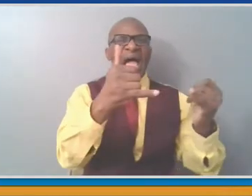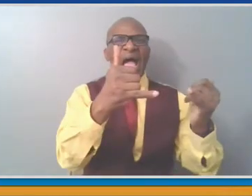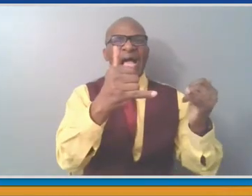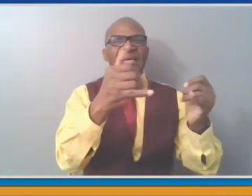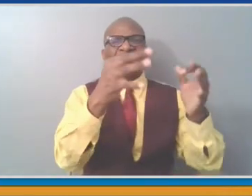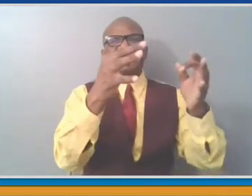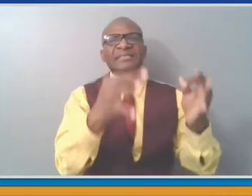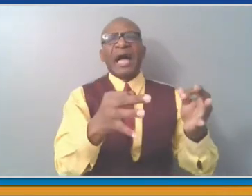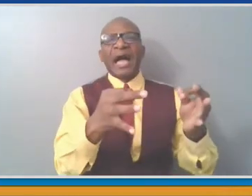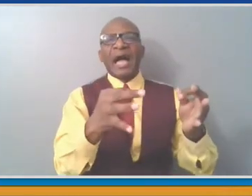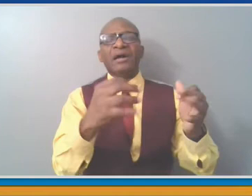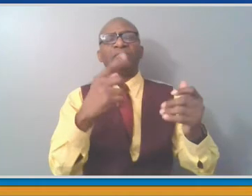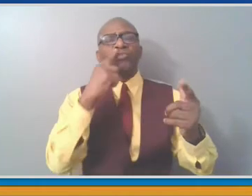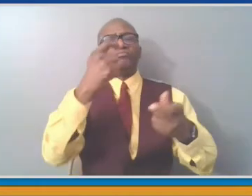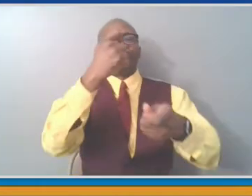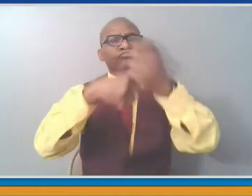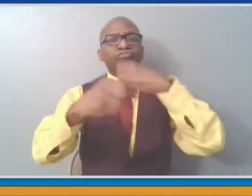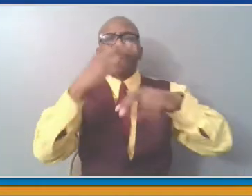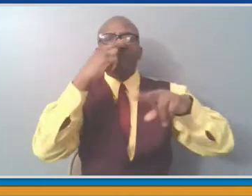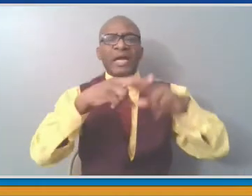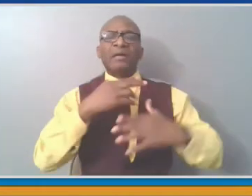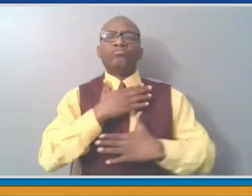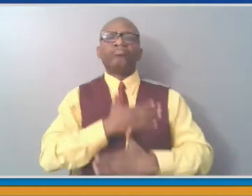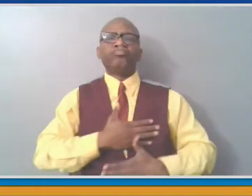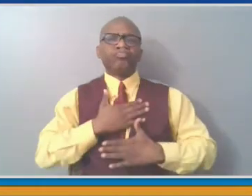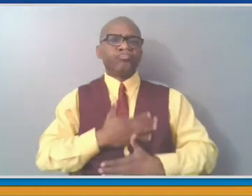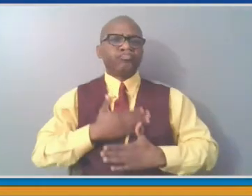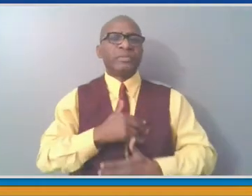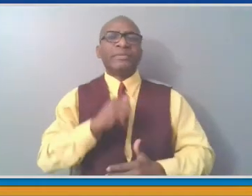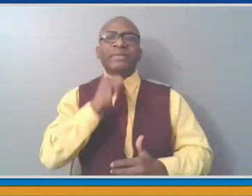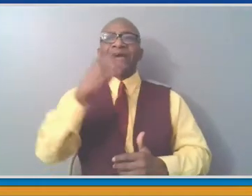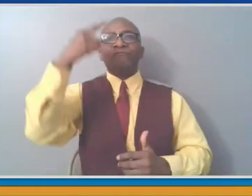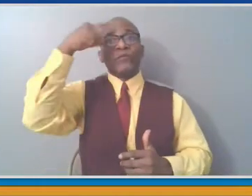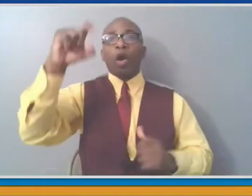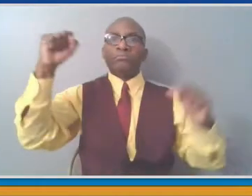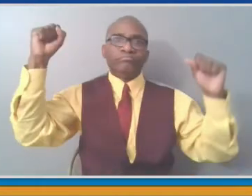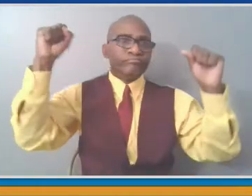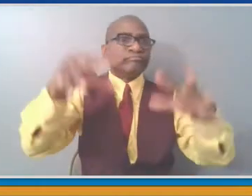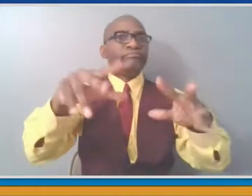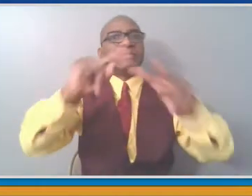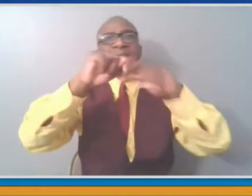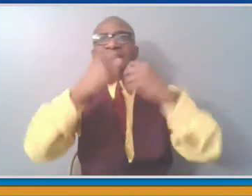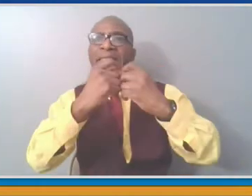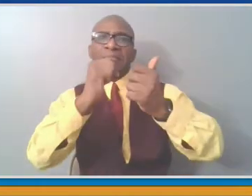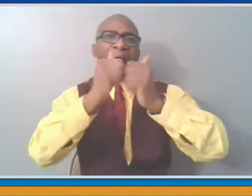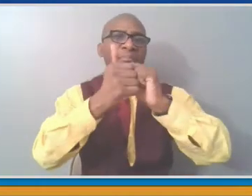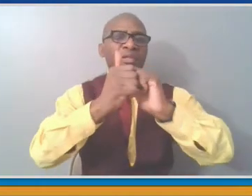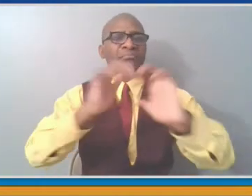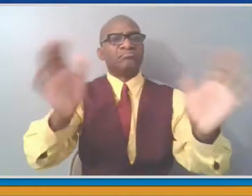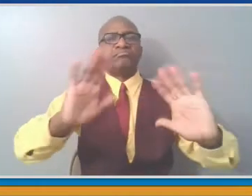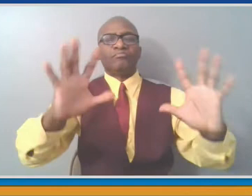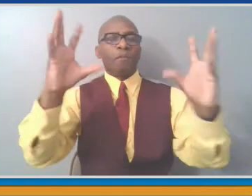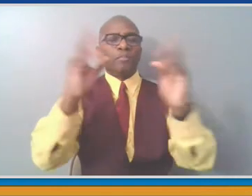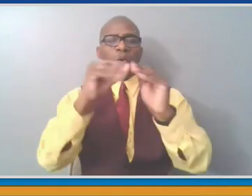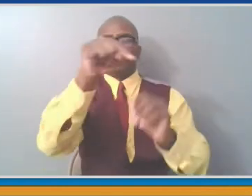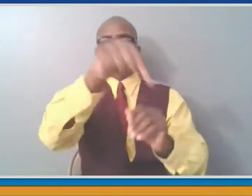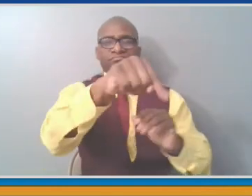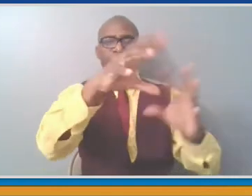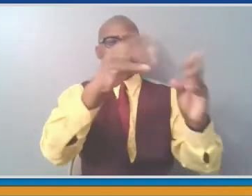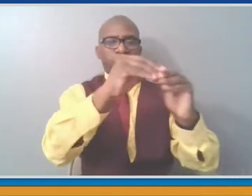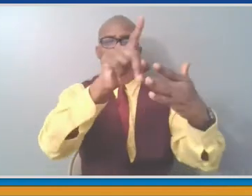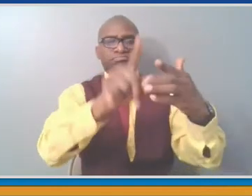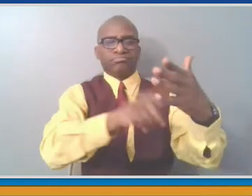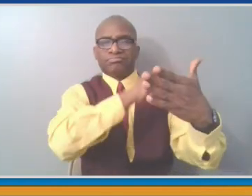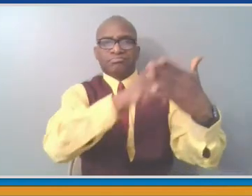pools open, and they all open on June 25th. And they will stay open seven days a week through the summer and